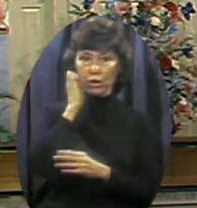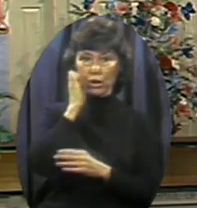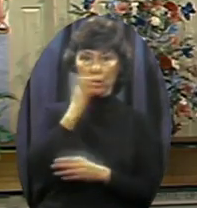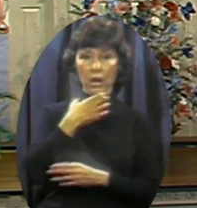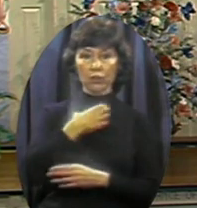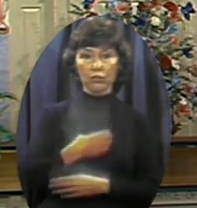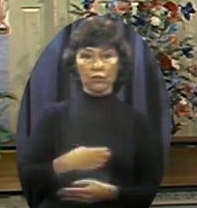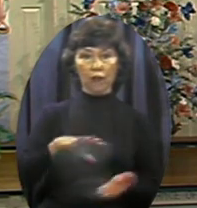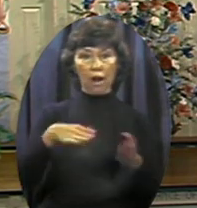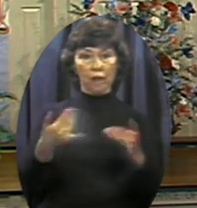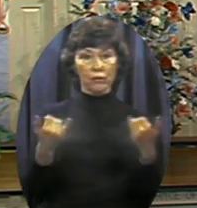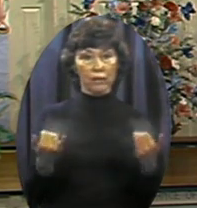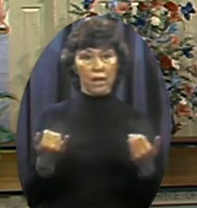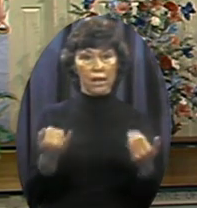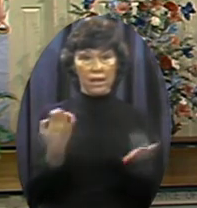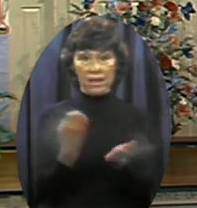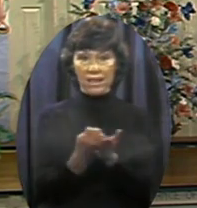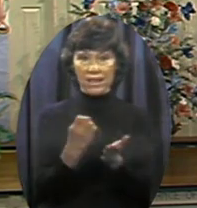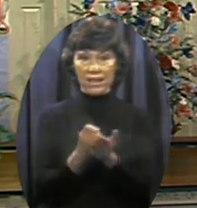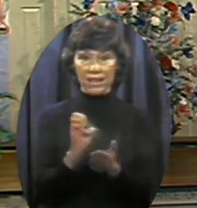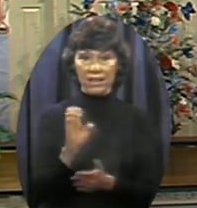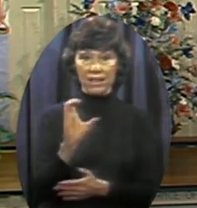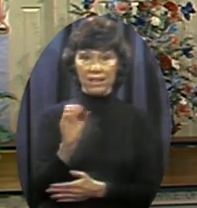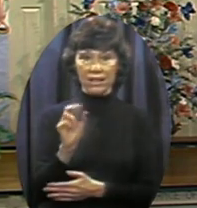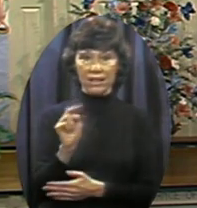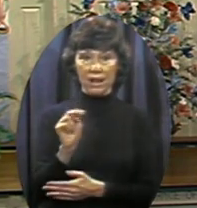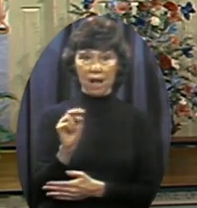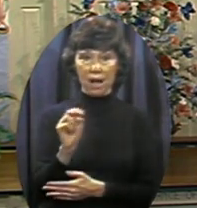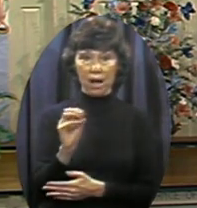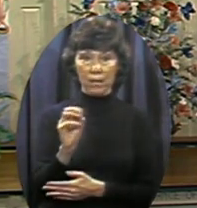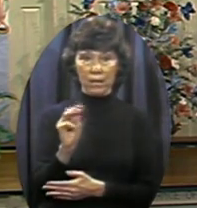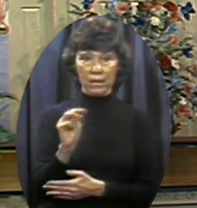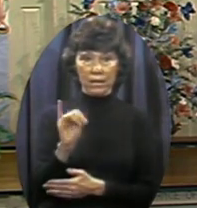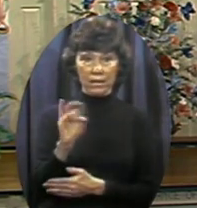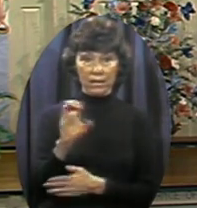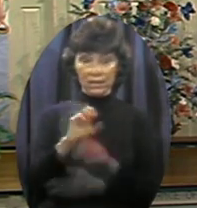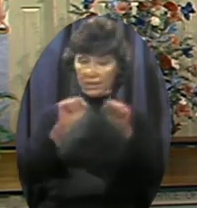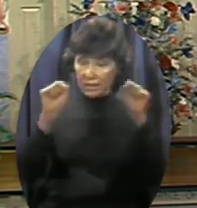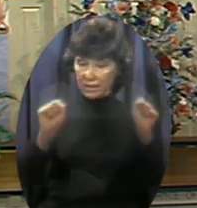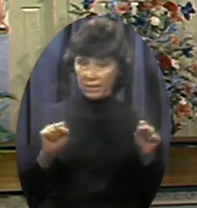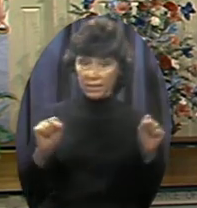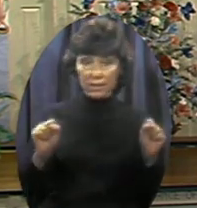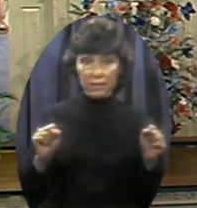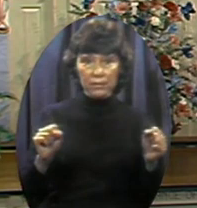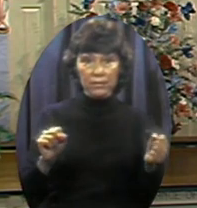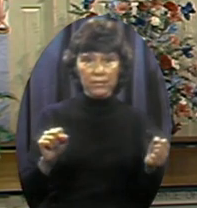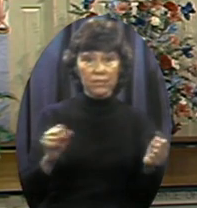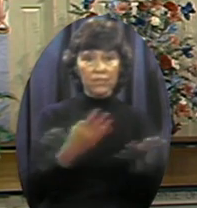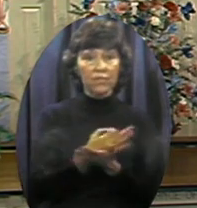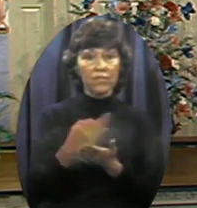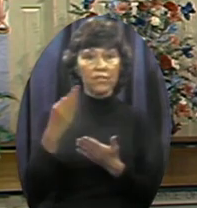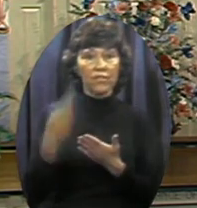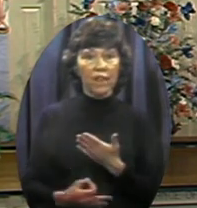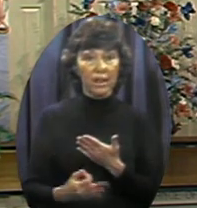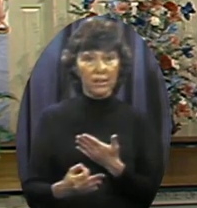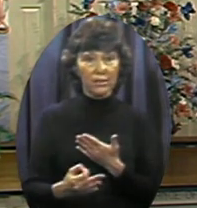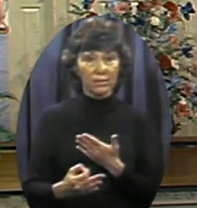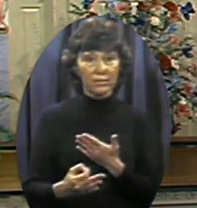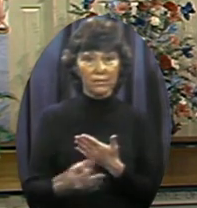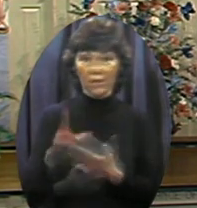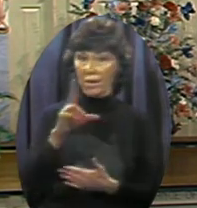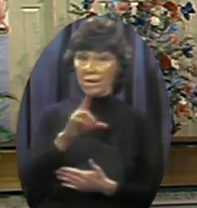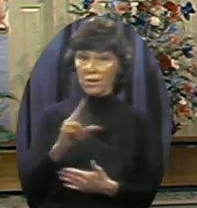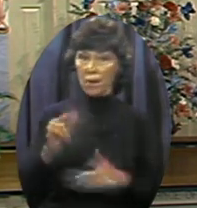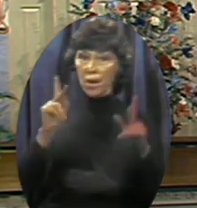Their economic system has failed You won't find any valid bona fide economists today As you would 20 years ago Advocating this